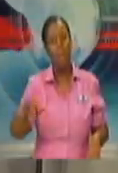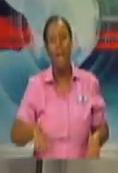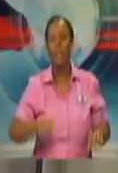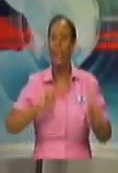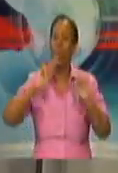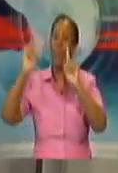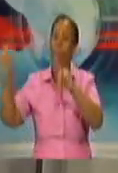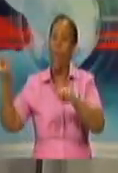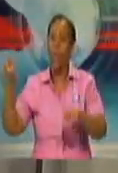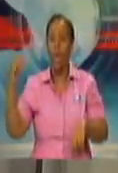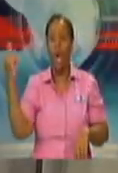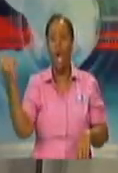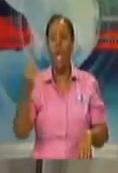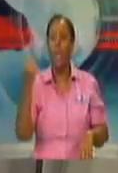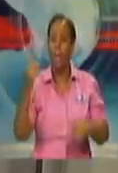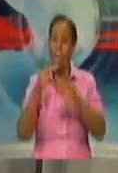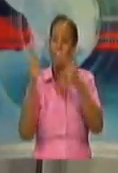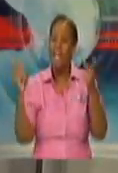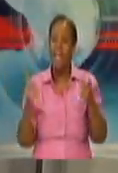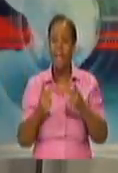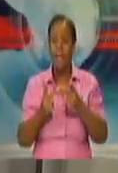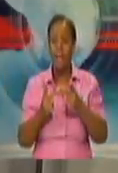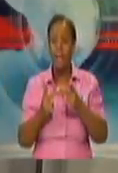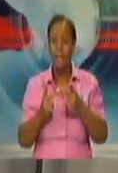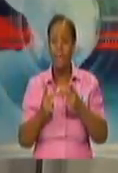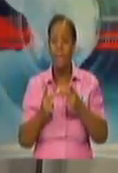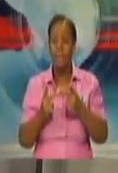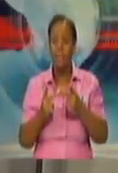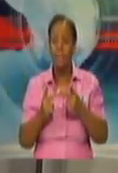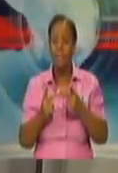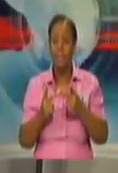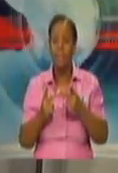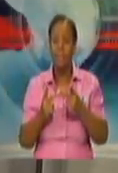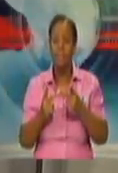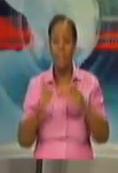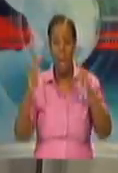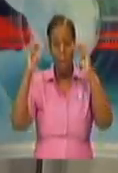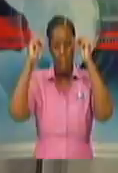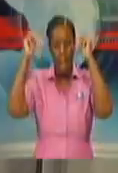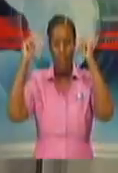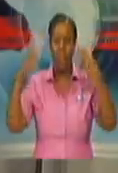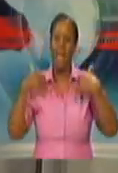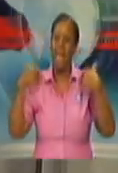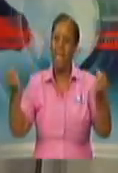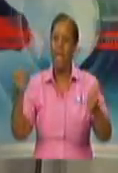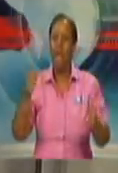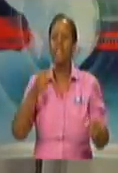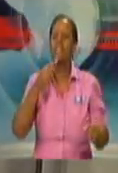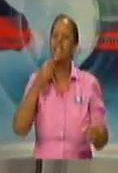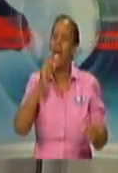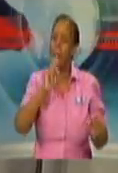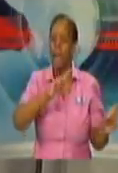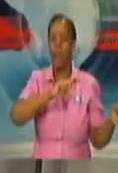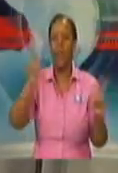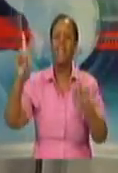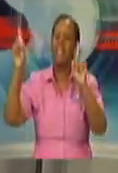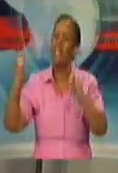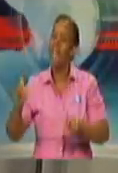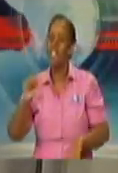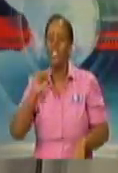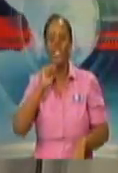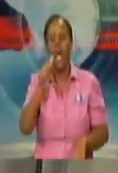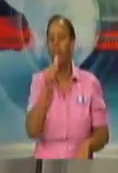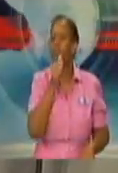if you have labs doing these other rapid tests, or non-PCR